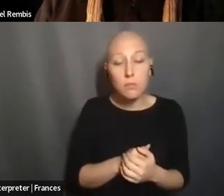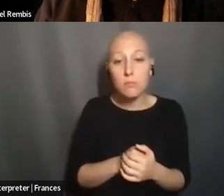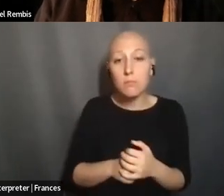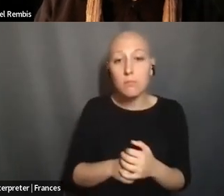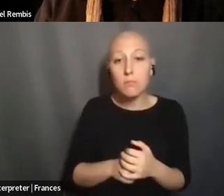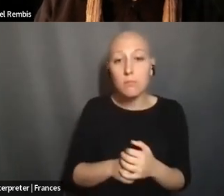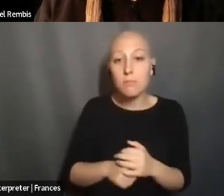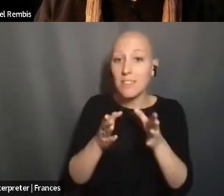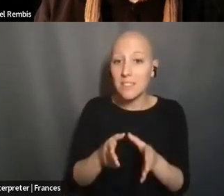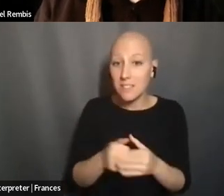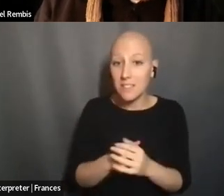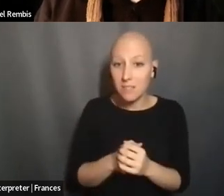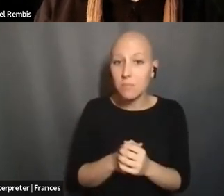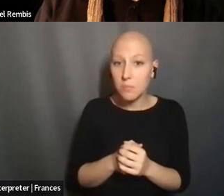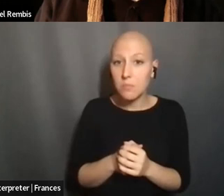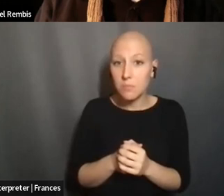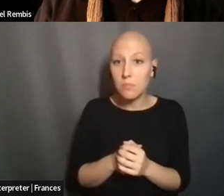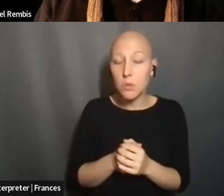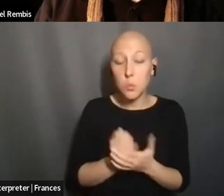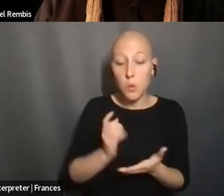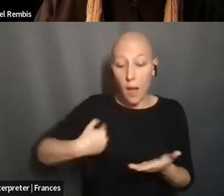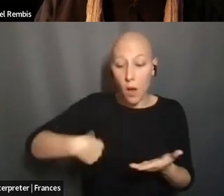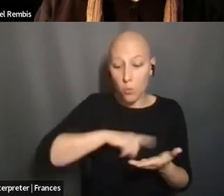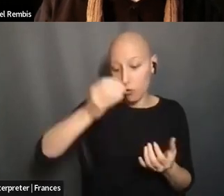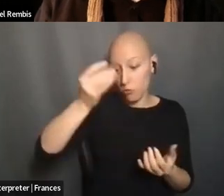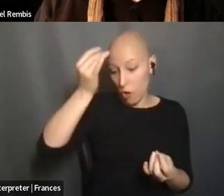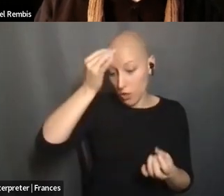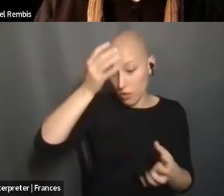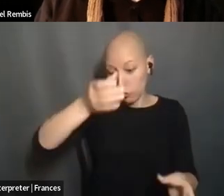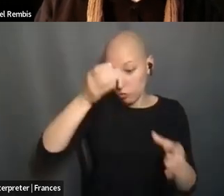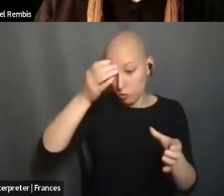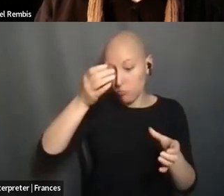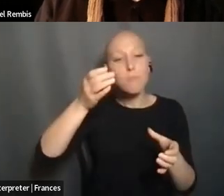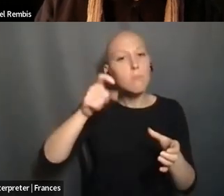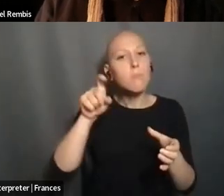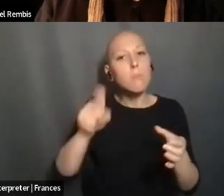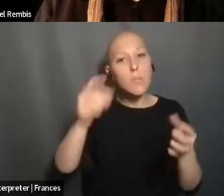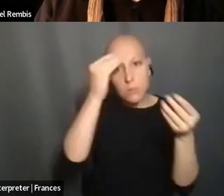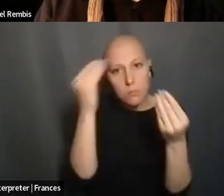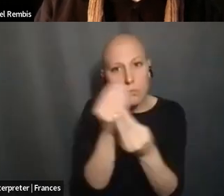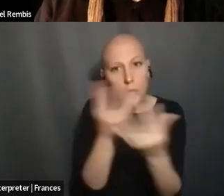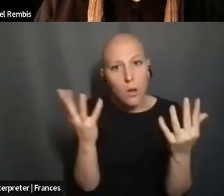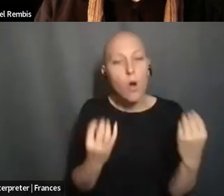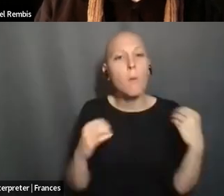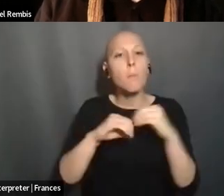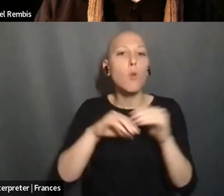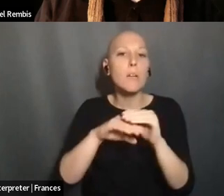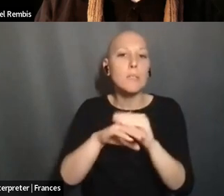YOU KNOW, ALL THE THINGS THAT WE KNOW AND THINK MORE ACCESSIBLE TO A WIDER, A WIDER AUDIENCE.